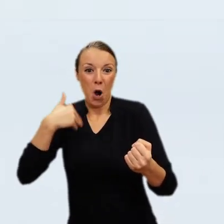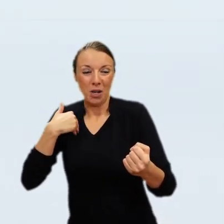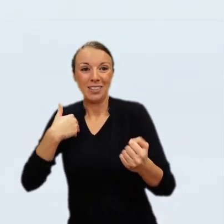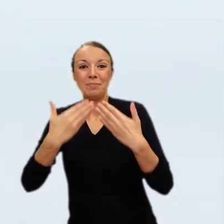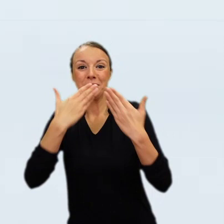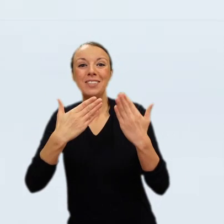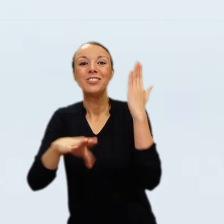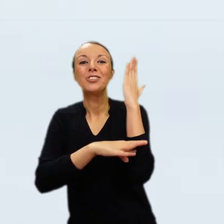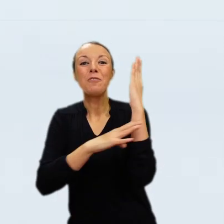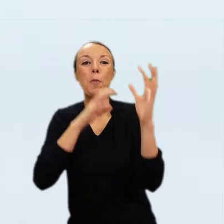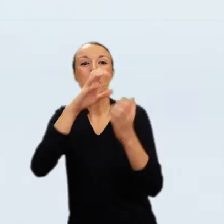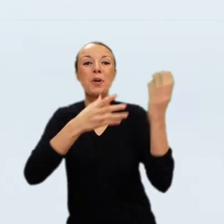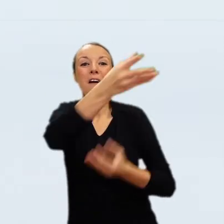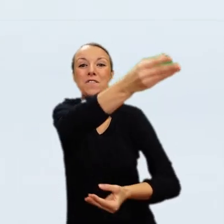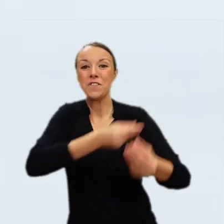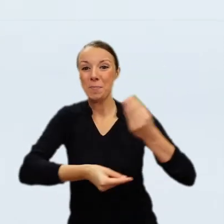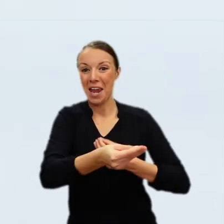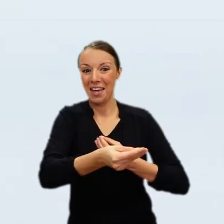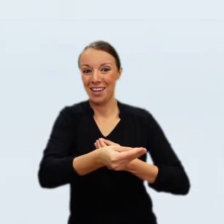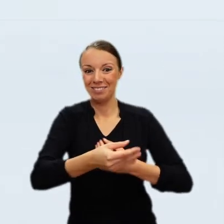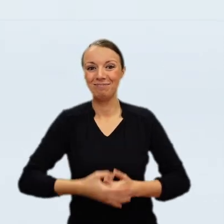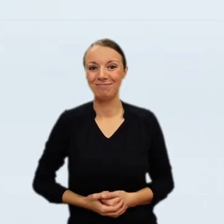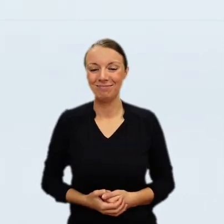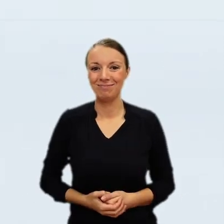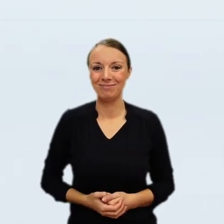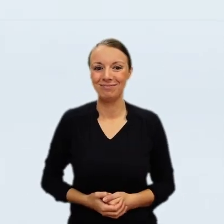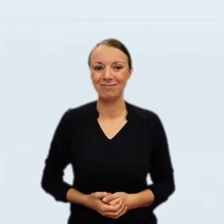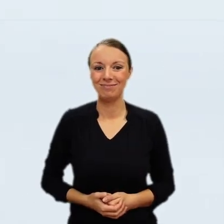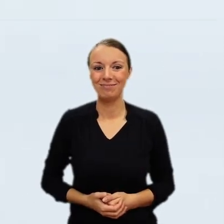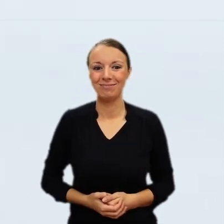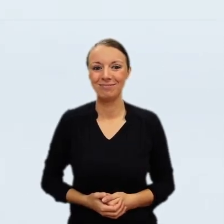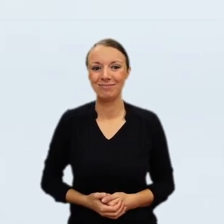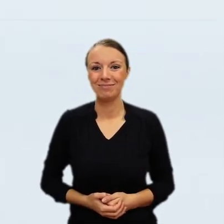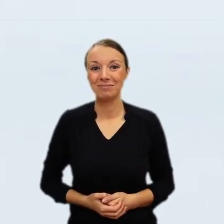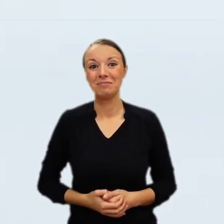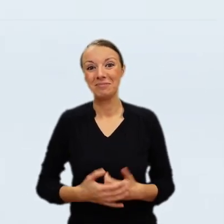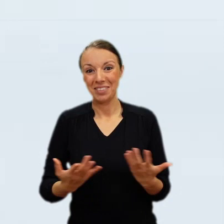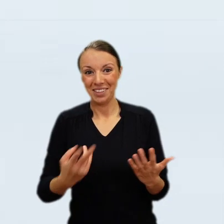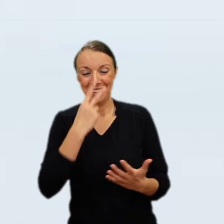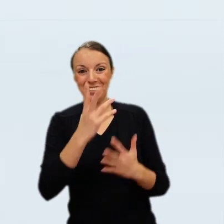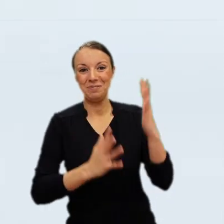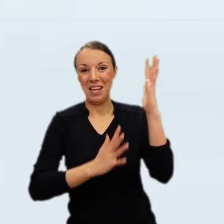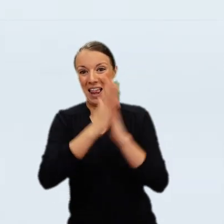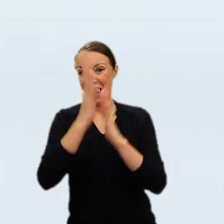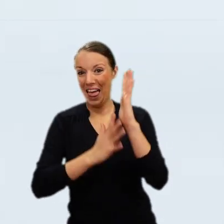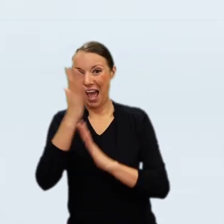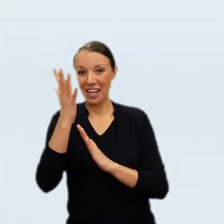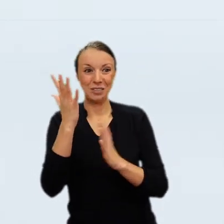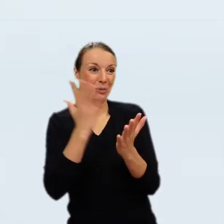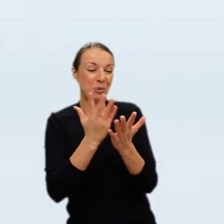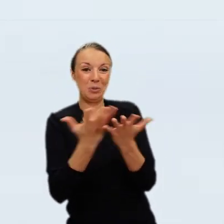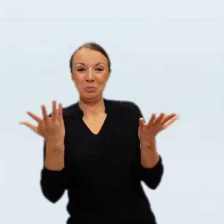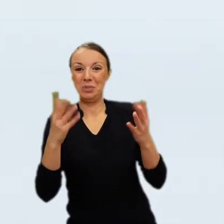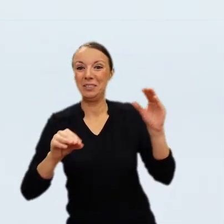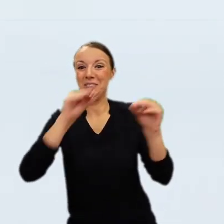Rock, his summer home at Pride's Crossing in Massachusetts. Frick, notoriously shy and taciturn, cable-fried the